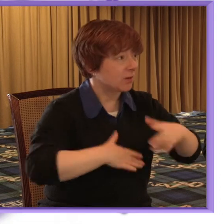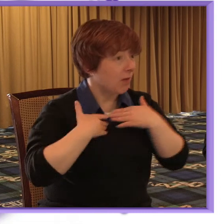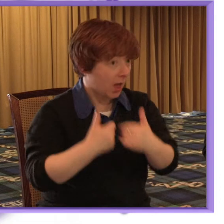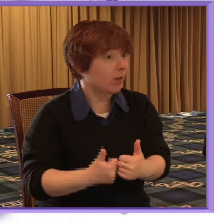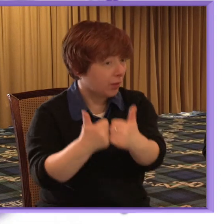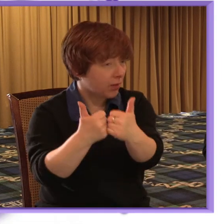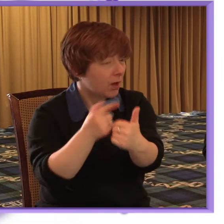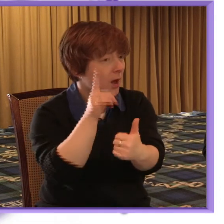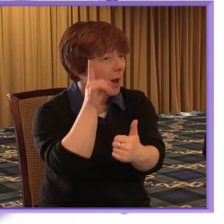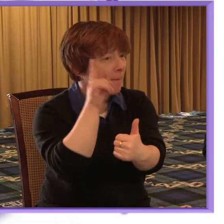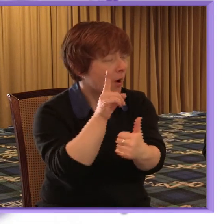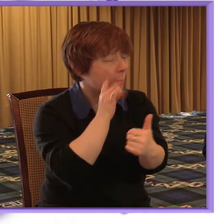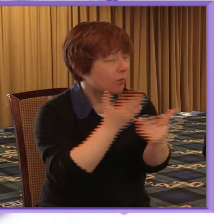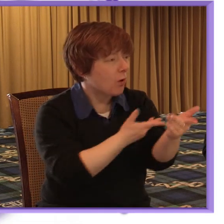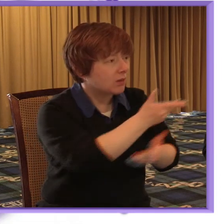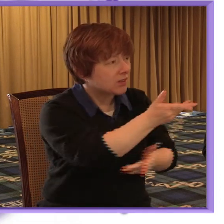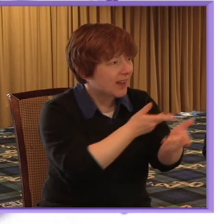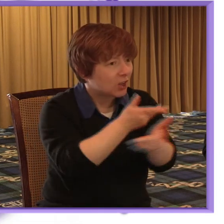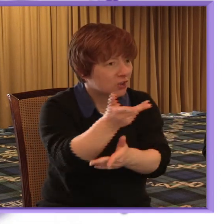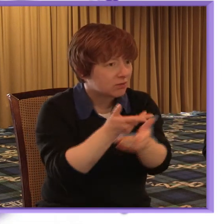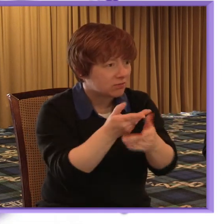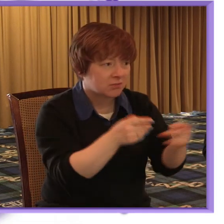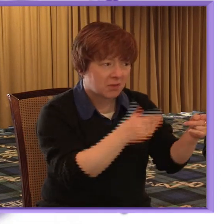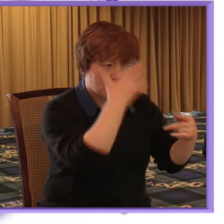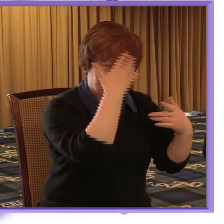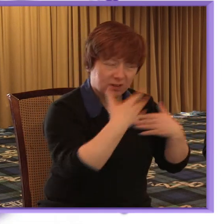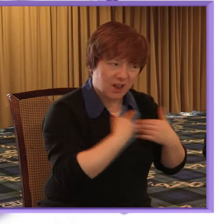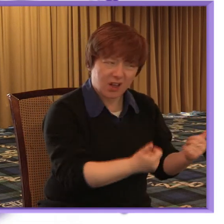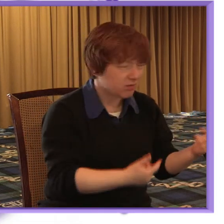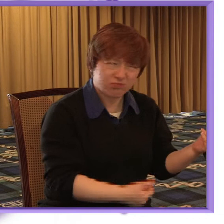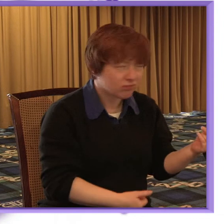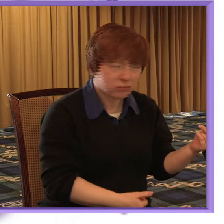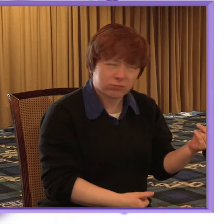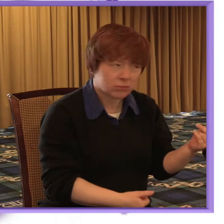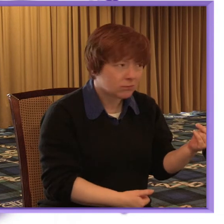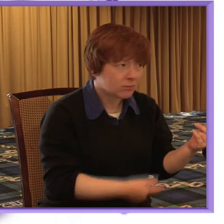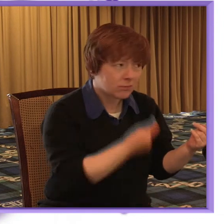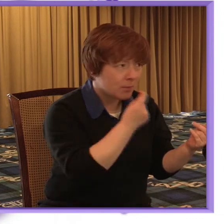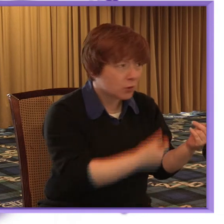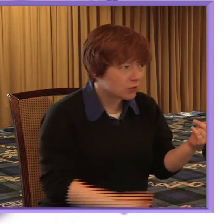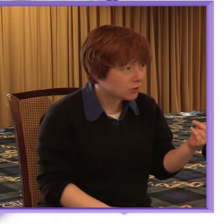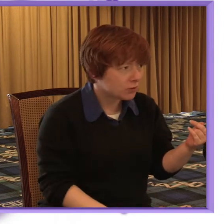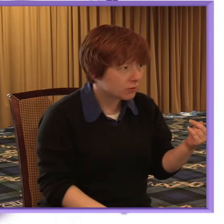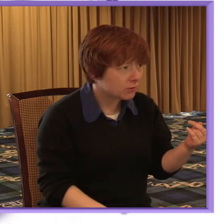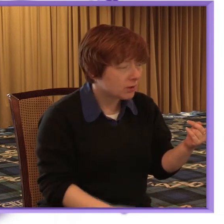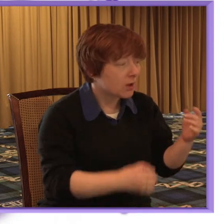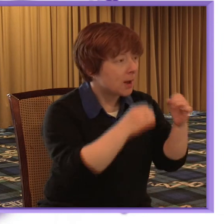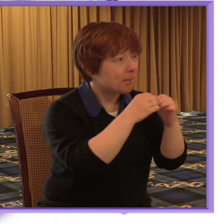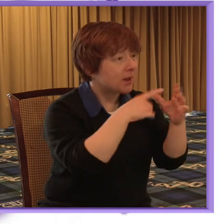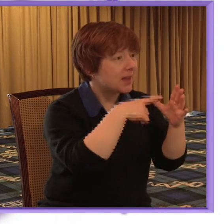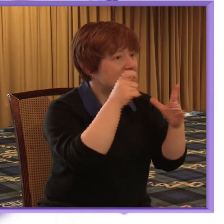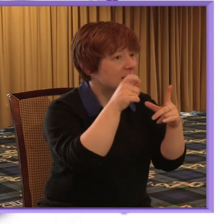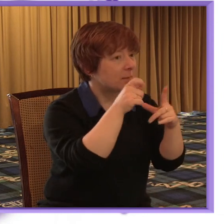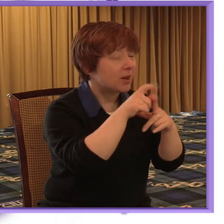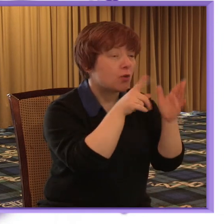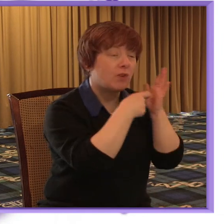yet our consultation process found that this was an area of mental healthcare that was overlooked by the NHS BACP therefore recommended that all